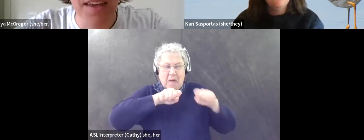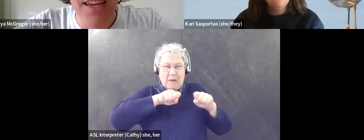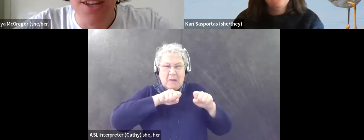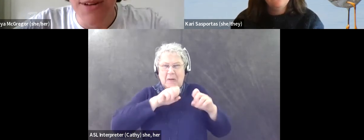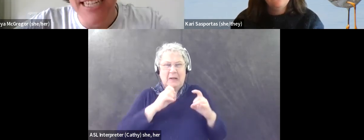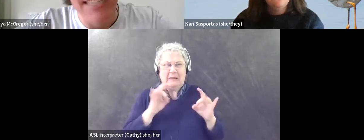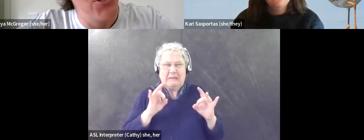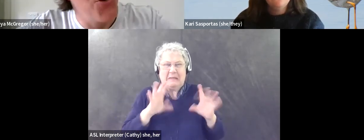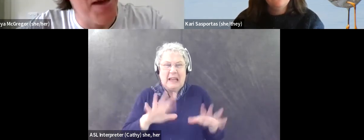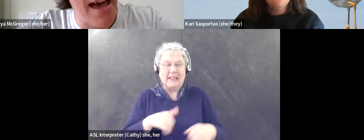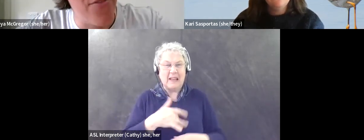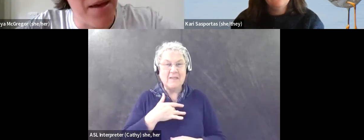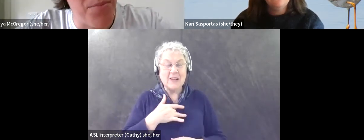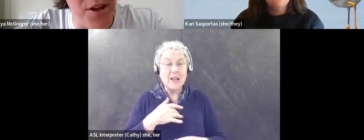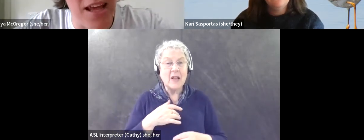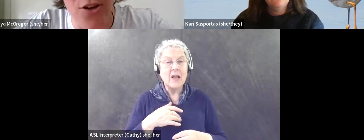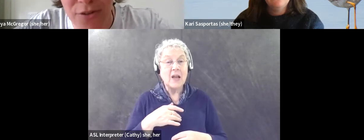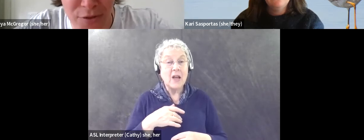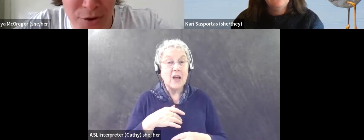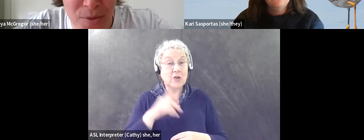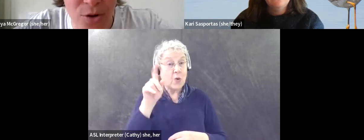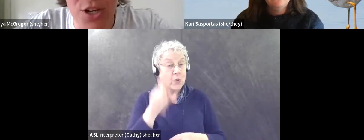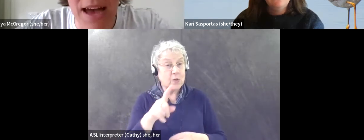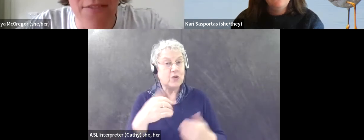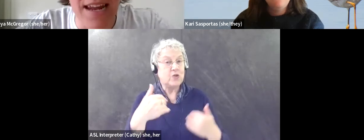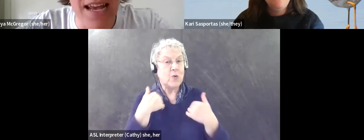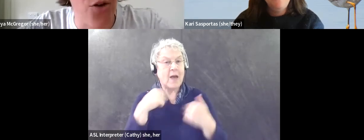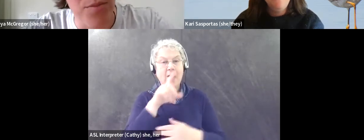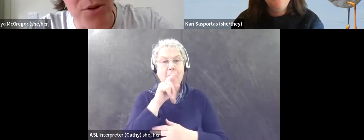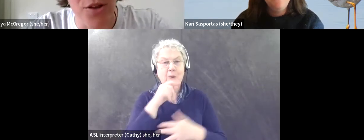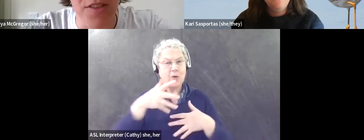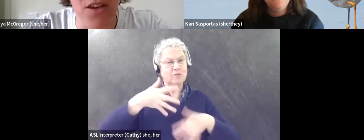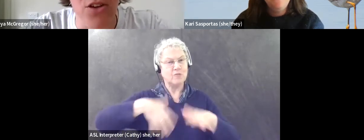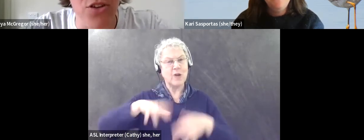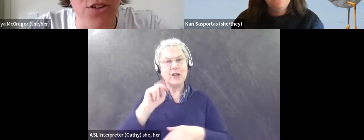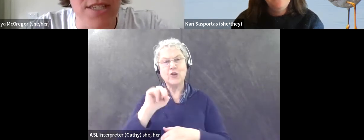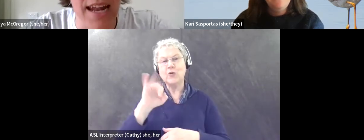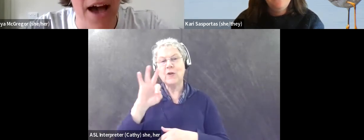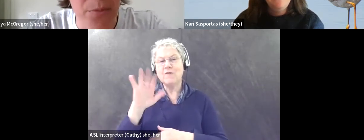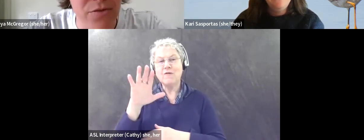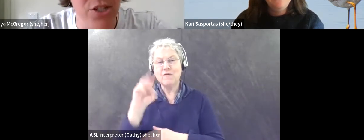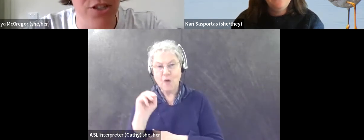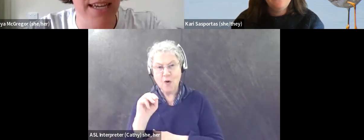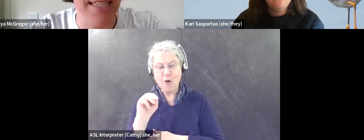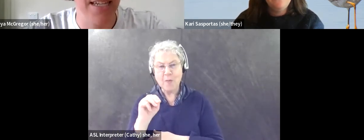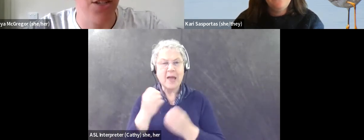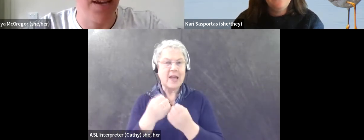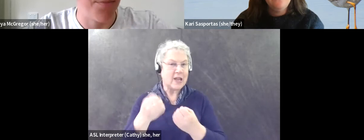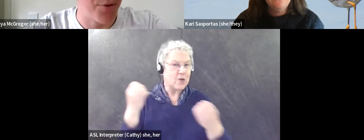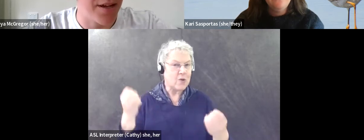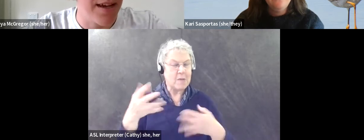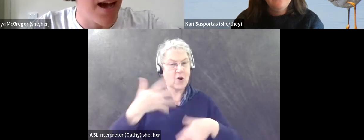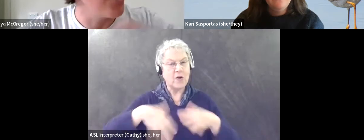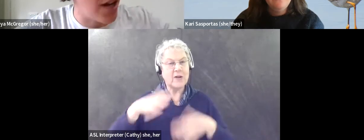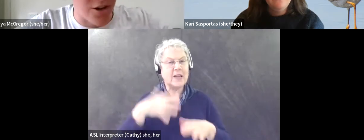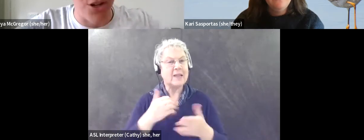Um, the question is, do you have a birding uniform or do you have any equipment or clothing you use that helps reduce that sensory